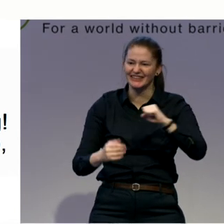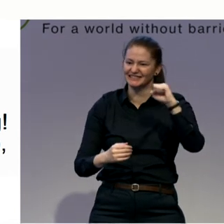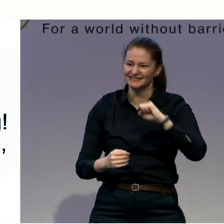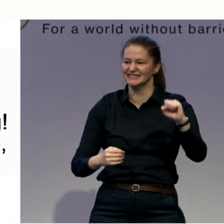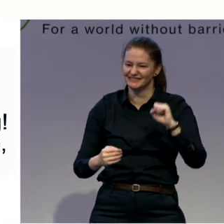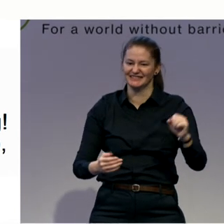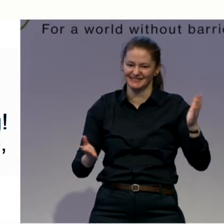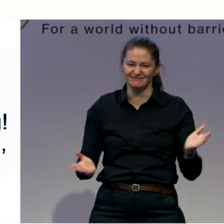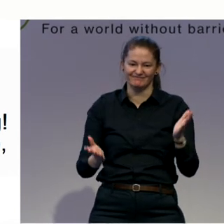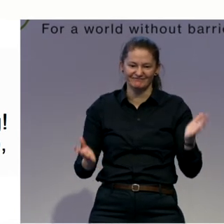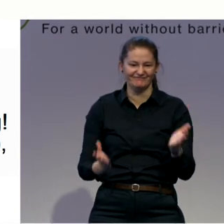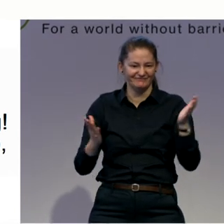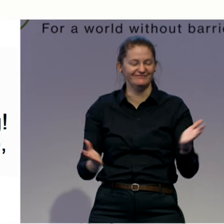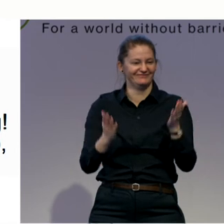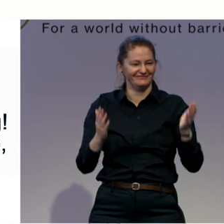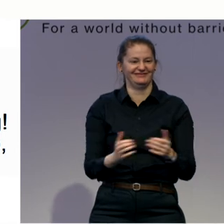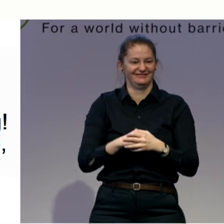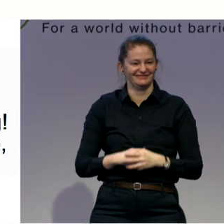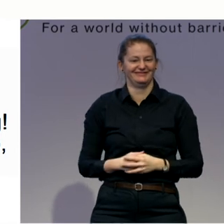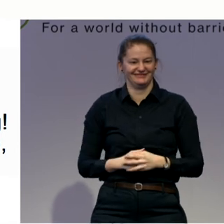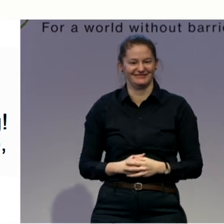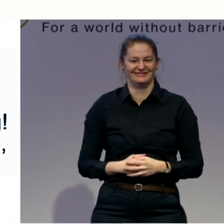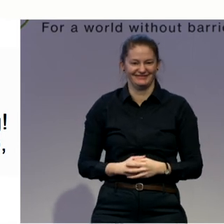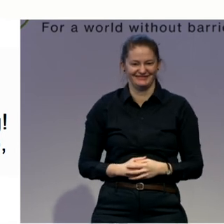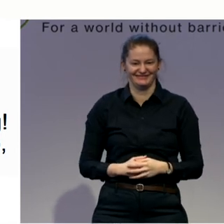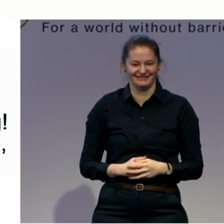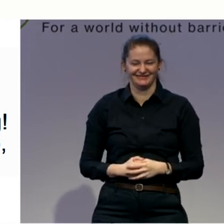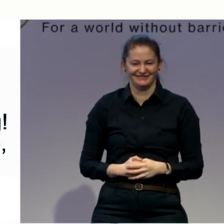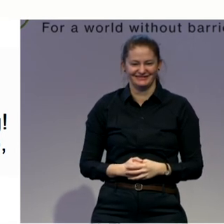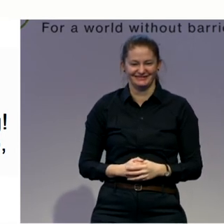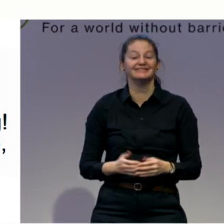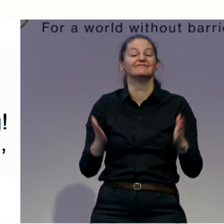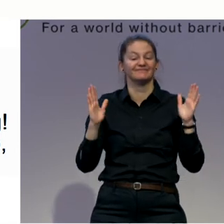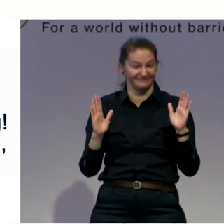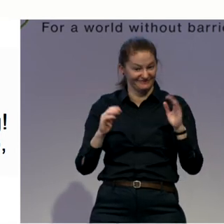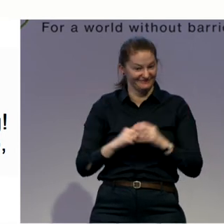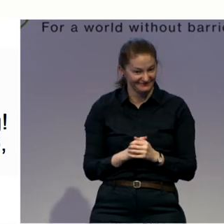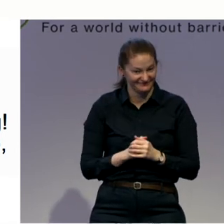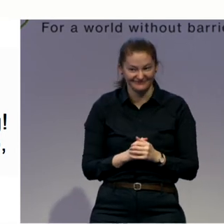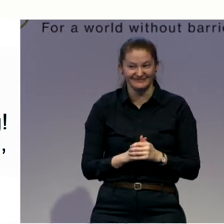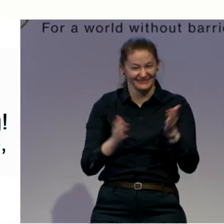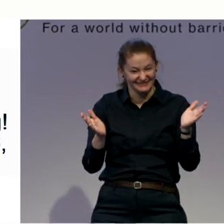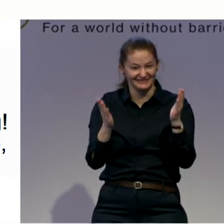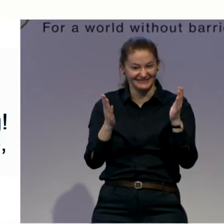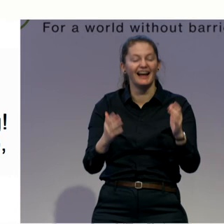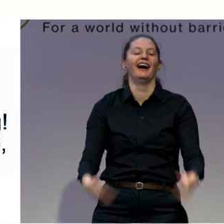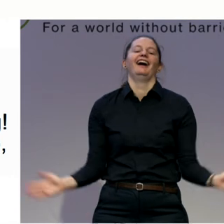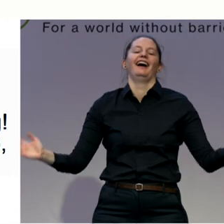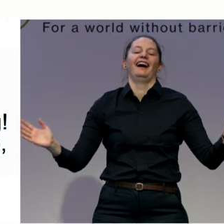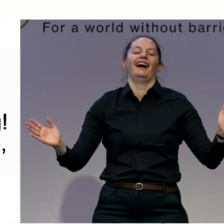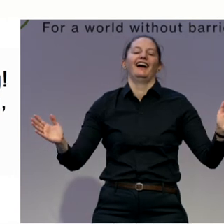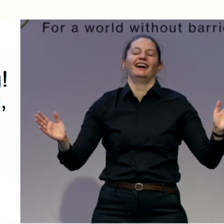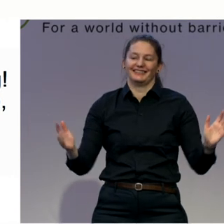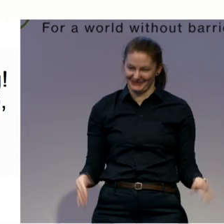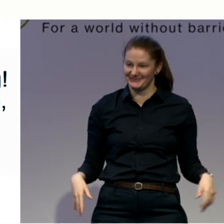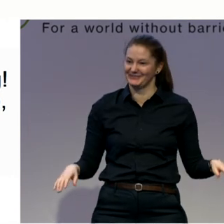Four. Three. Two. One. And the last two, and the last one, and relax. Did you